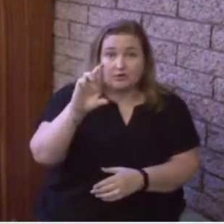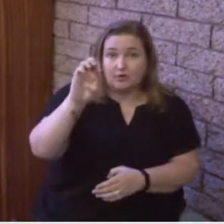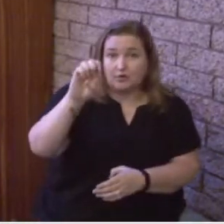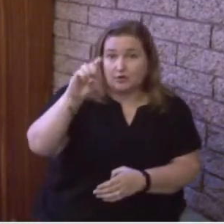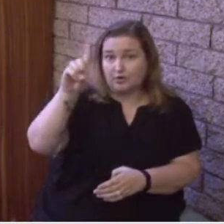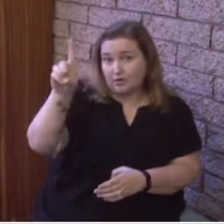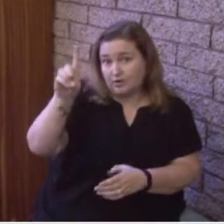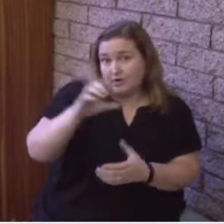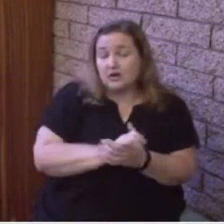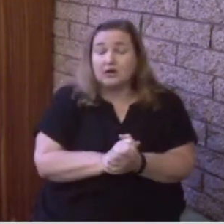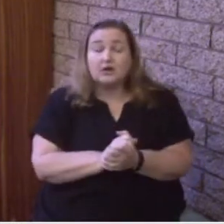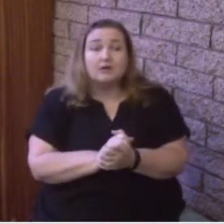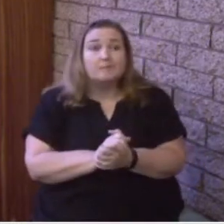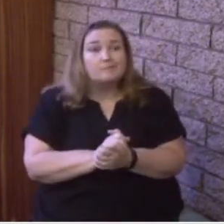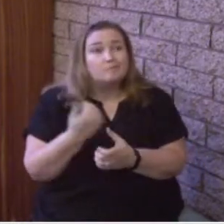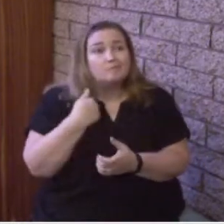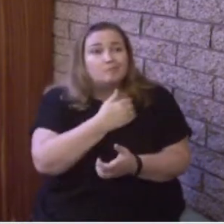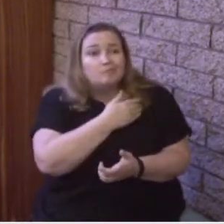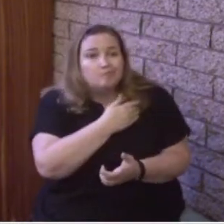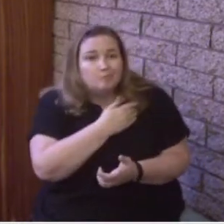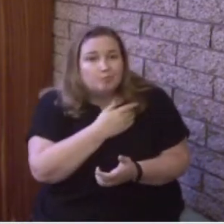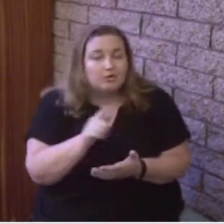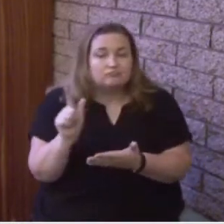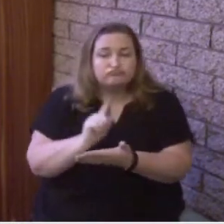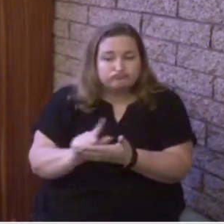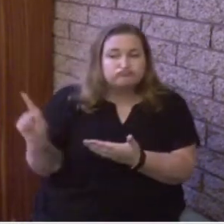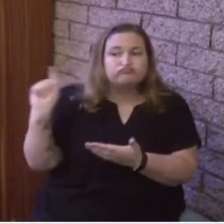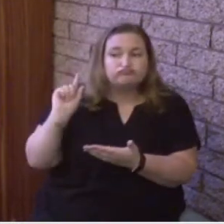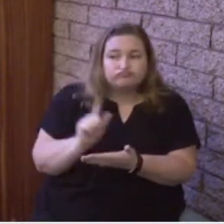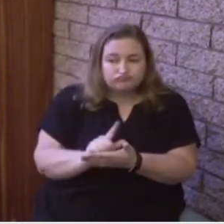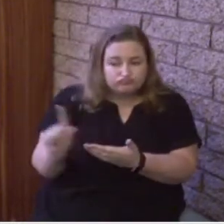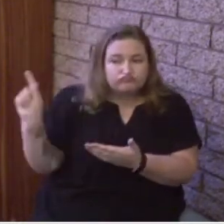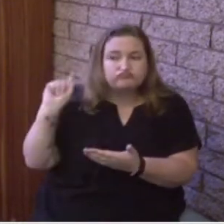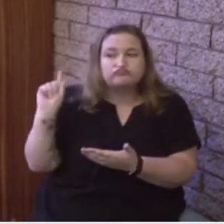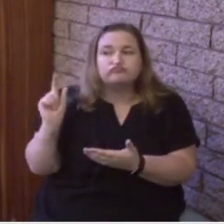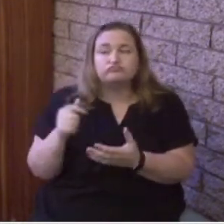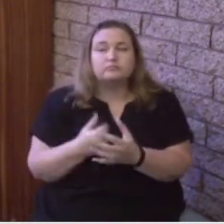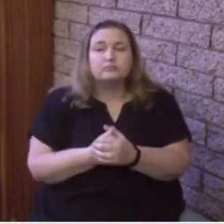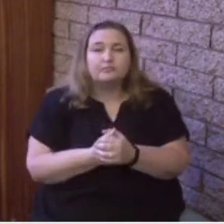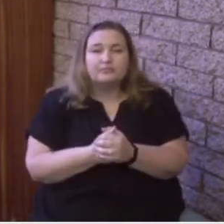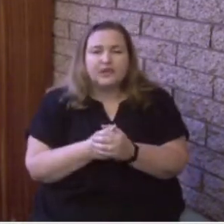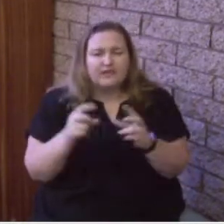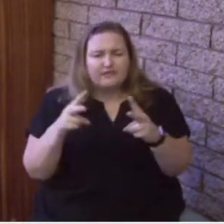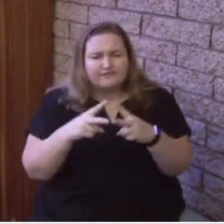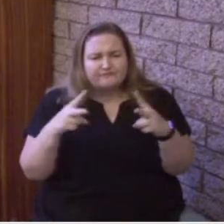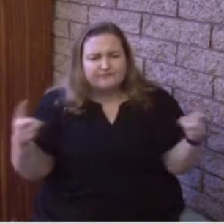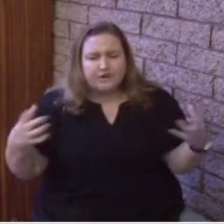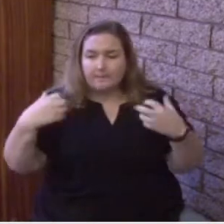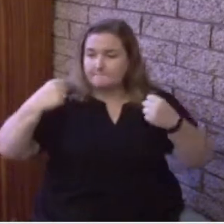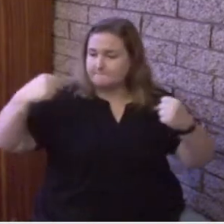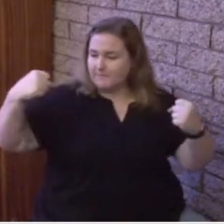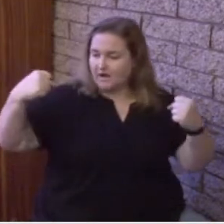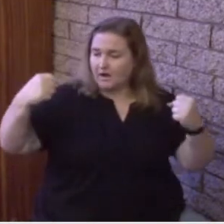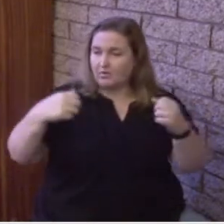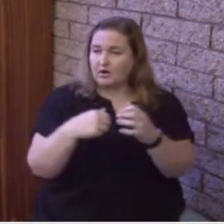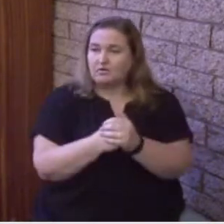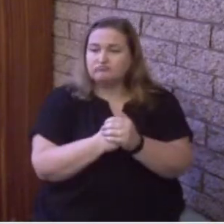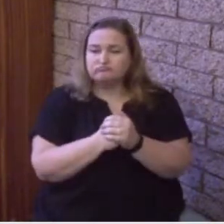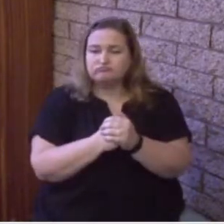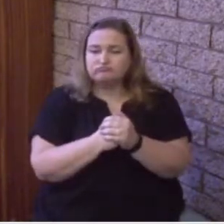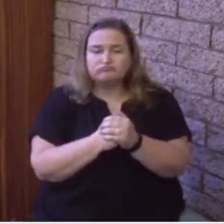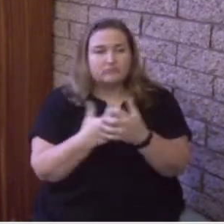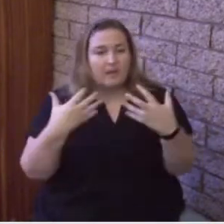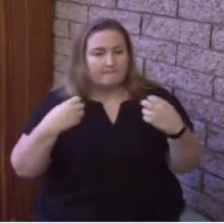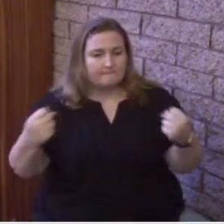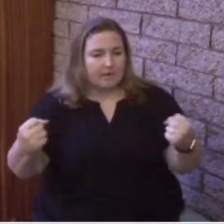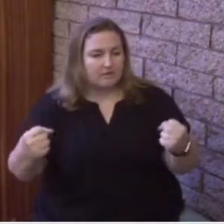And we have spent the past several weeks discussing the very power, majesty, and